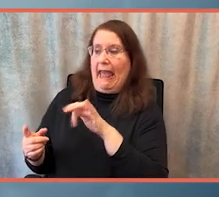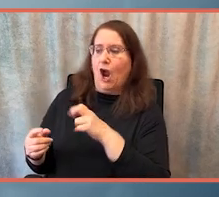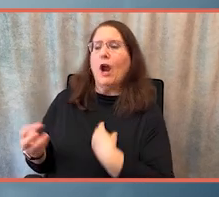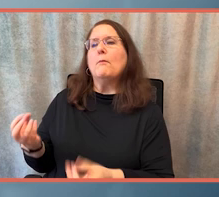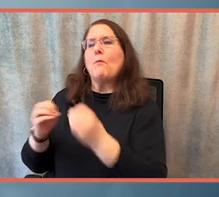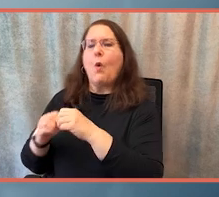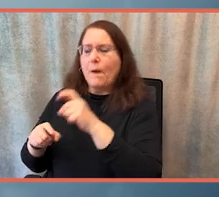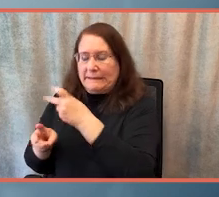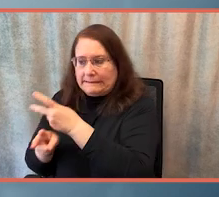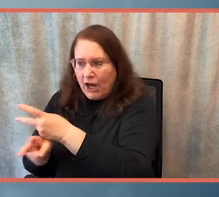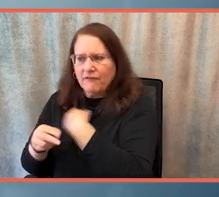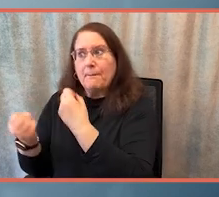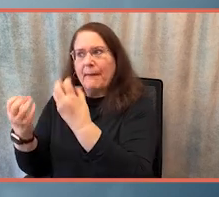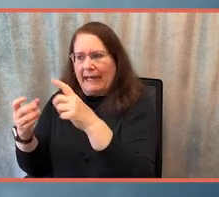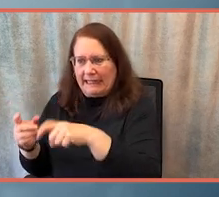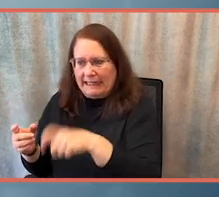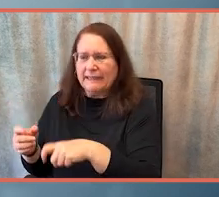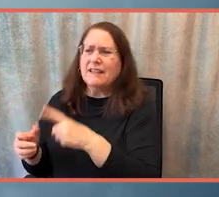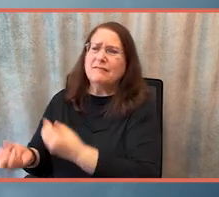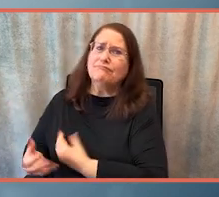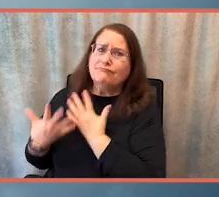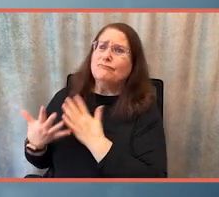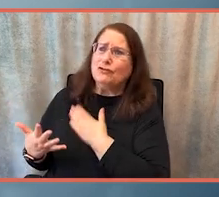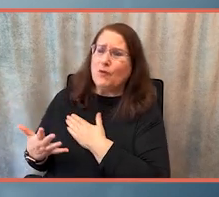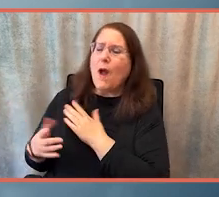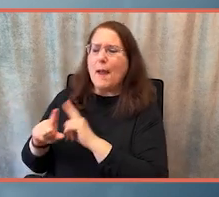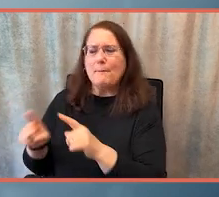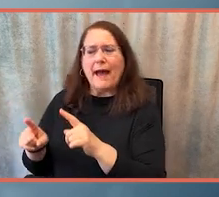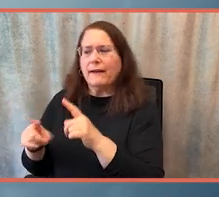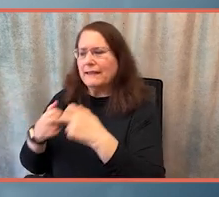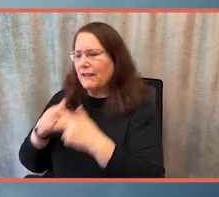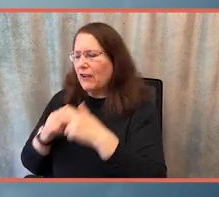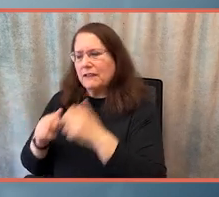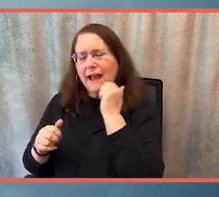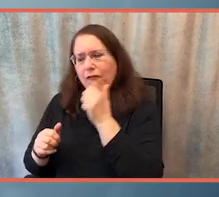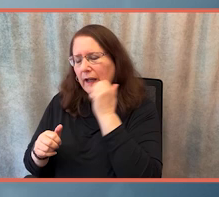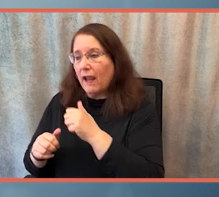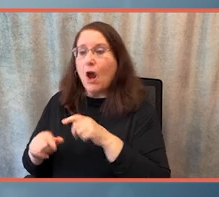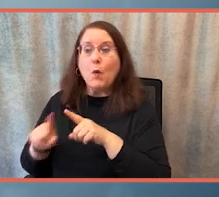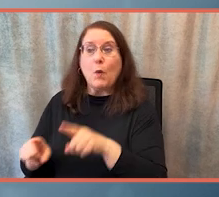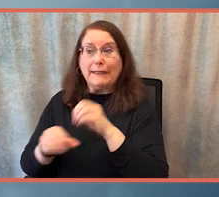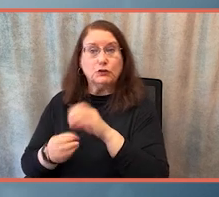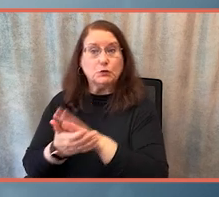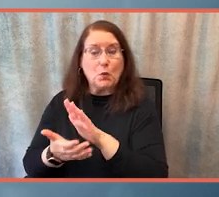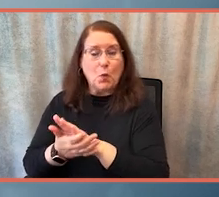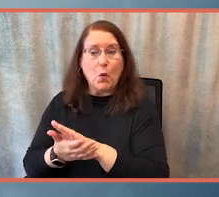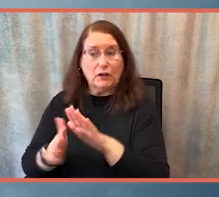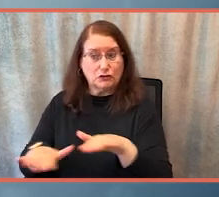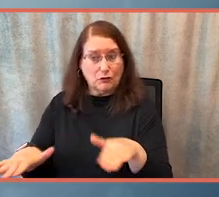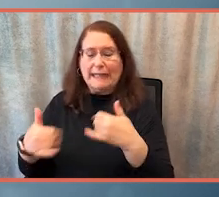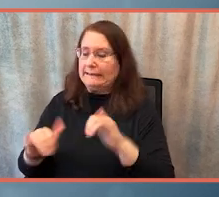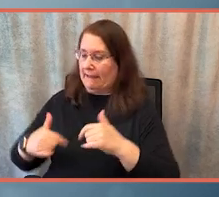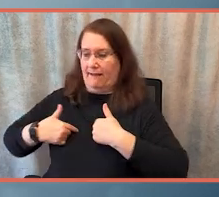on a day-to-day basis. Once the kids are at school, I do spend a lot of that time still engaging in